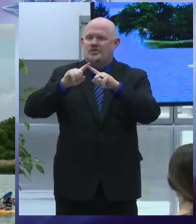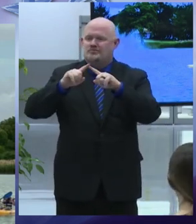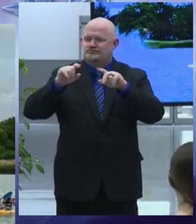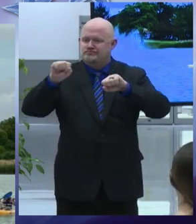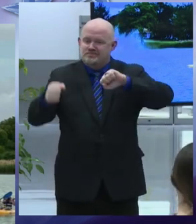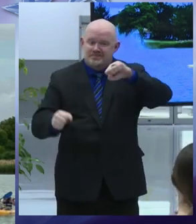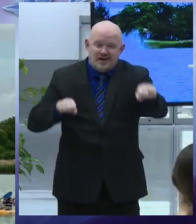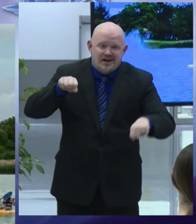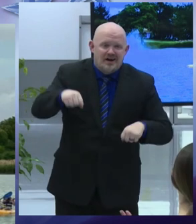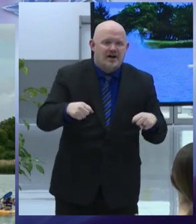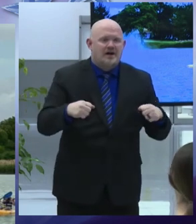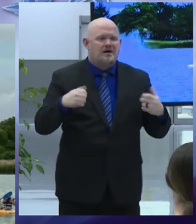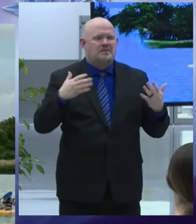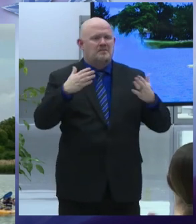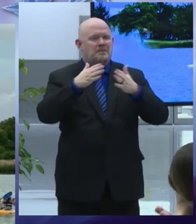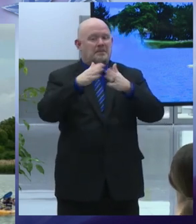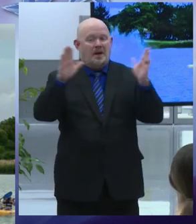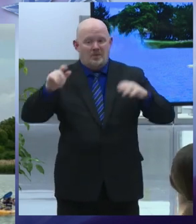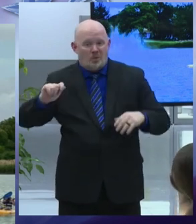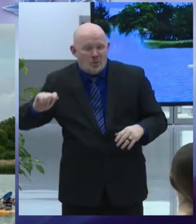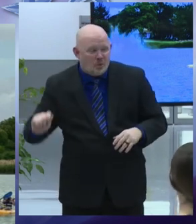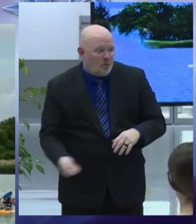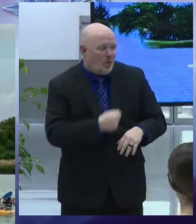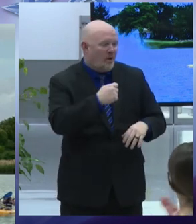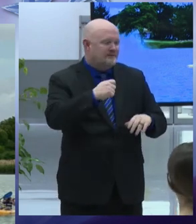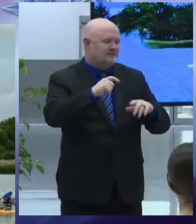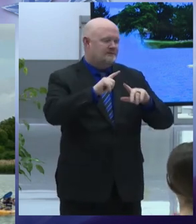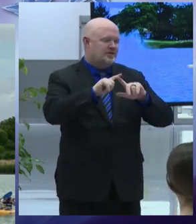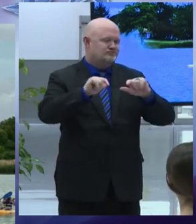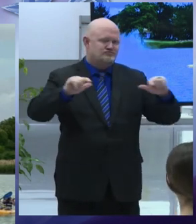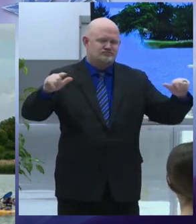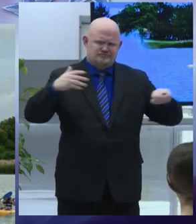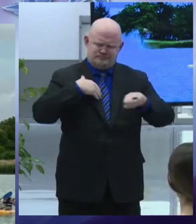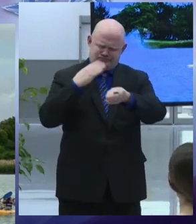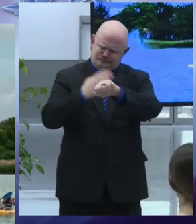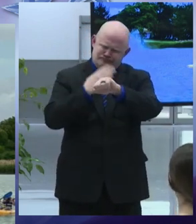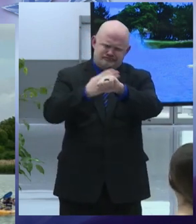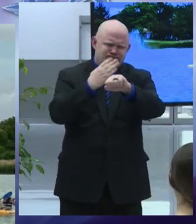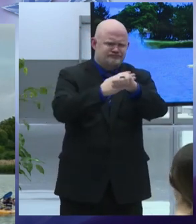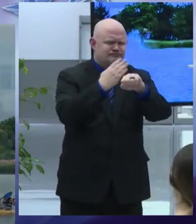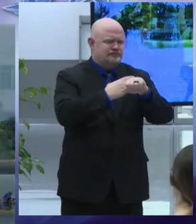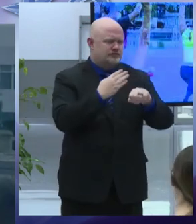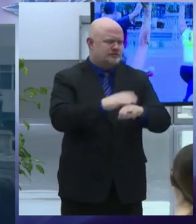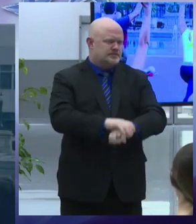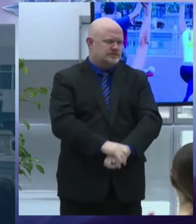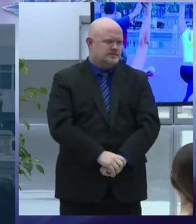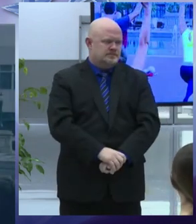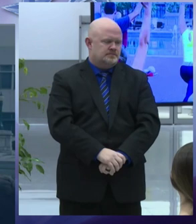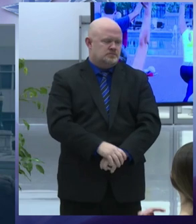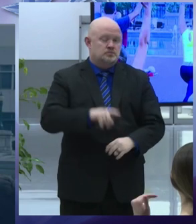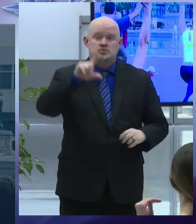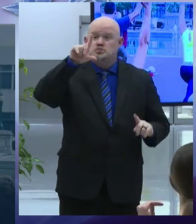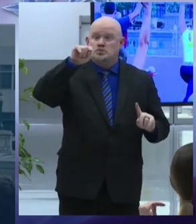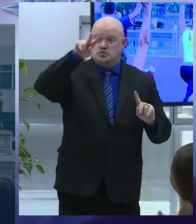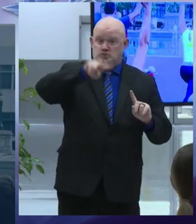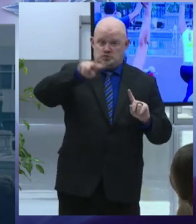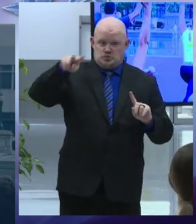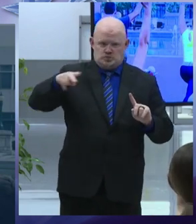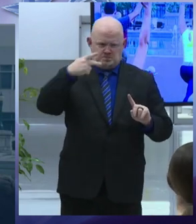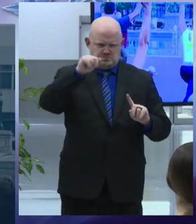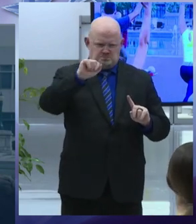courses in 2022 parks will reach higher levels under the leadership of commissioner julie lafaith